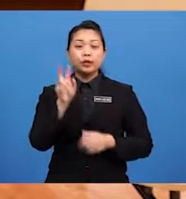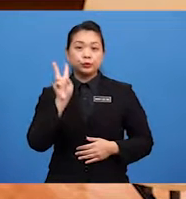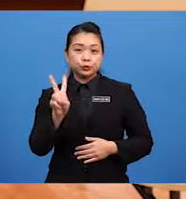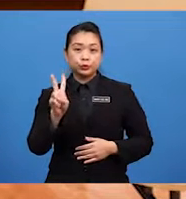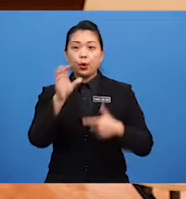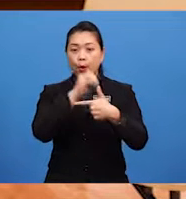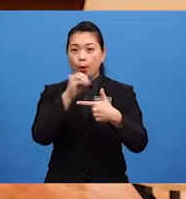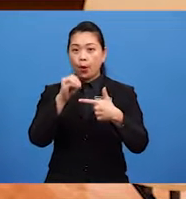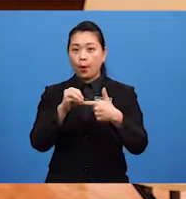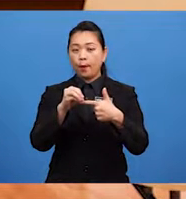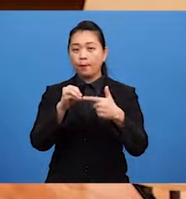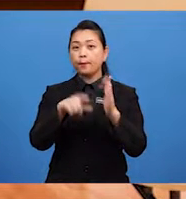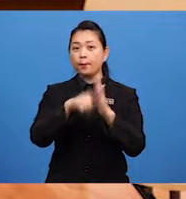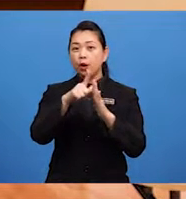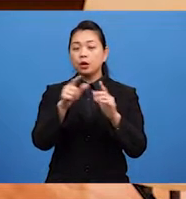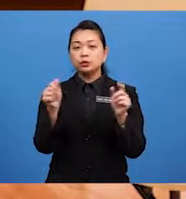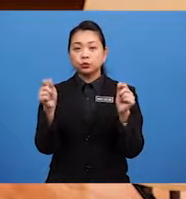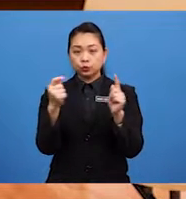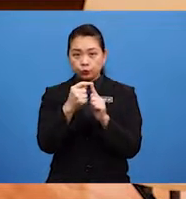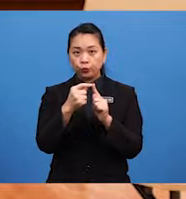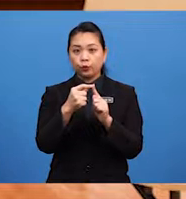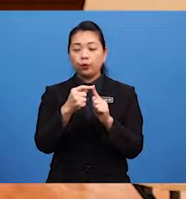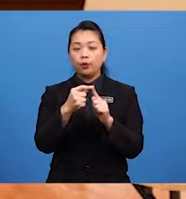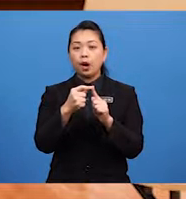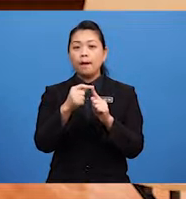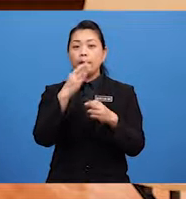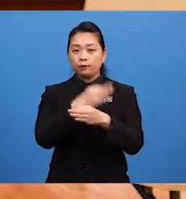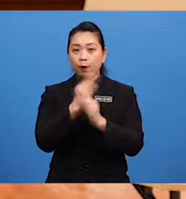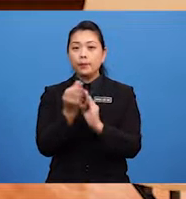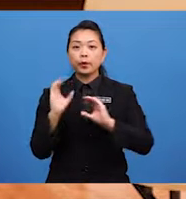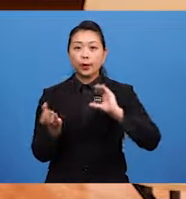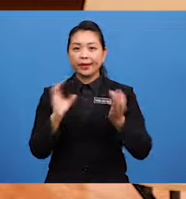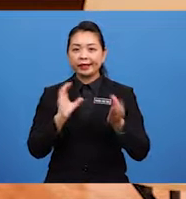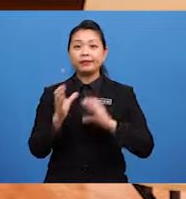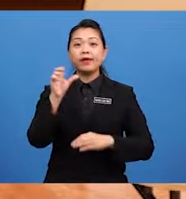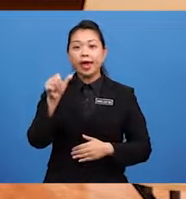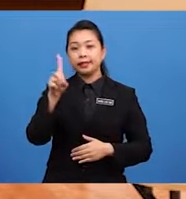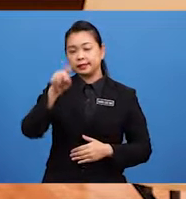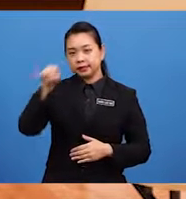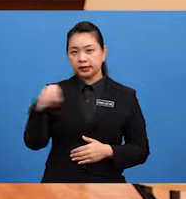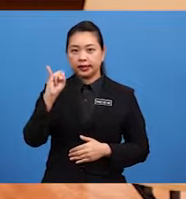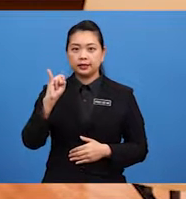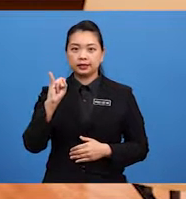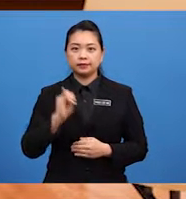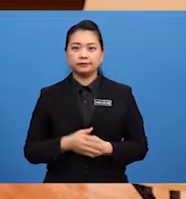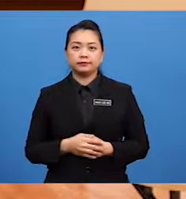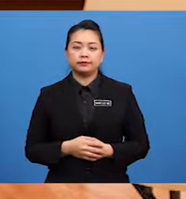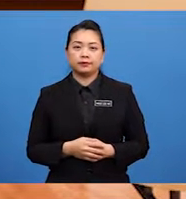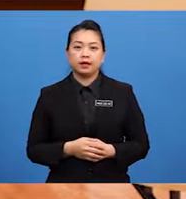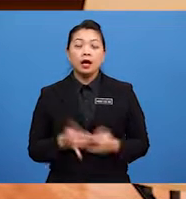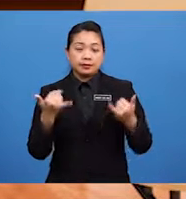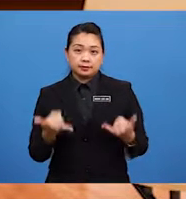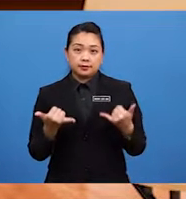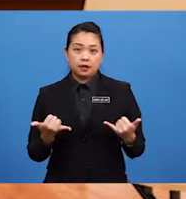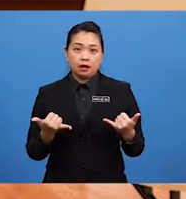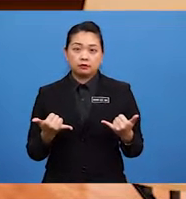syllables To form A comparative Adjective Now